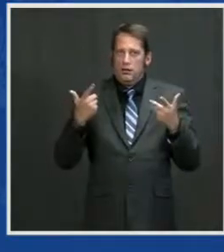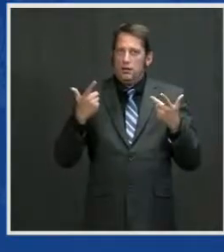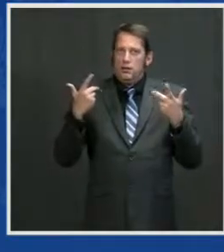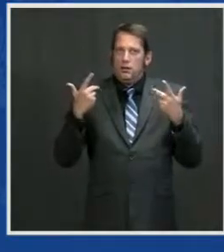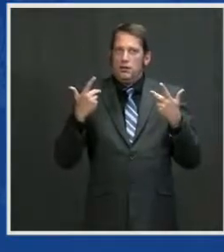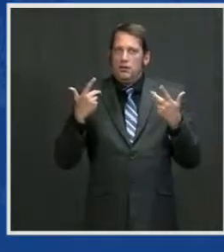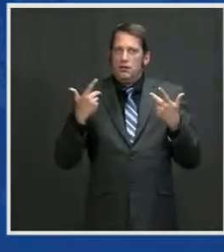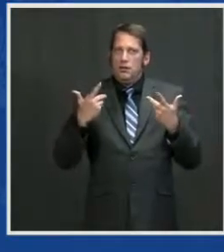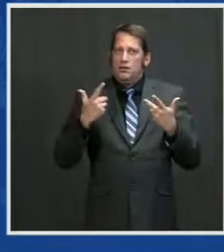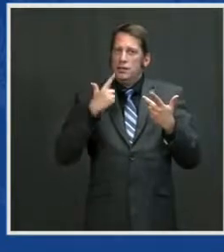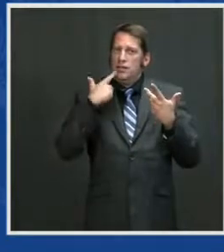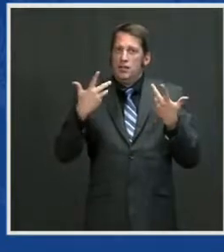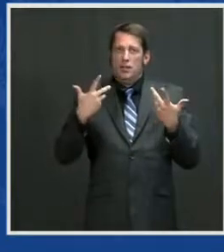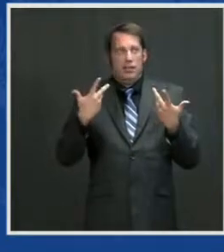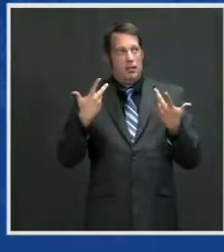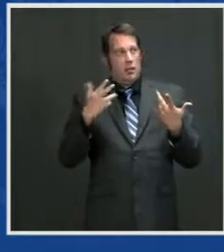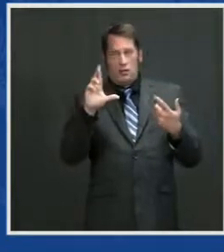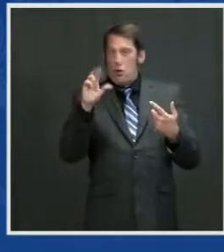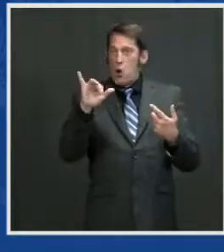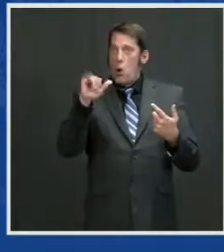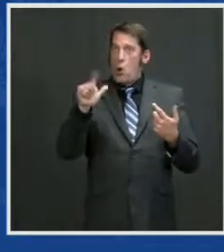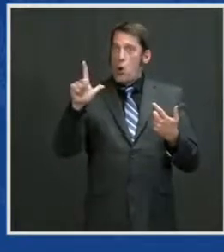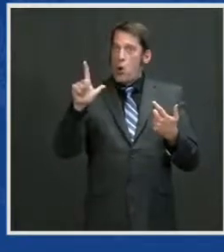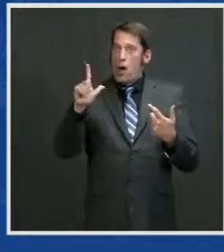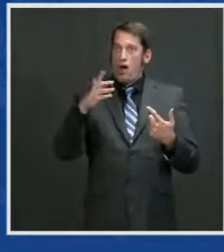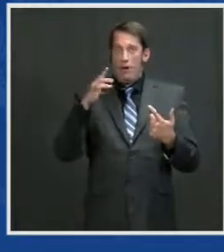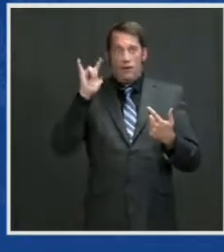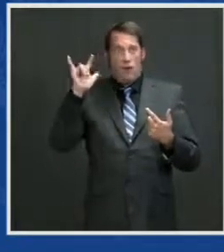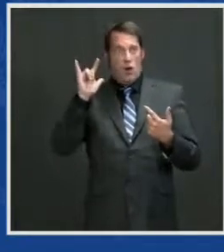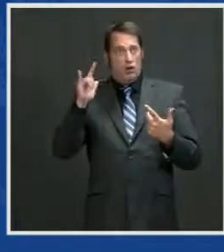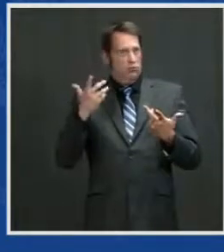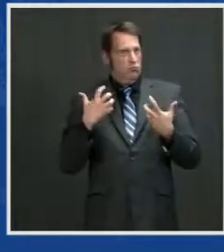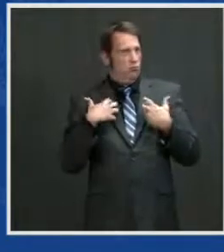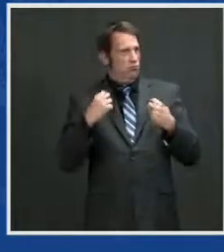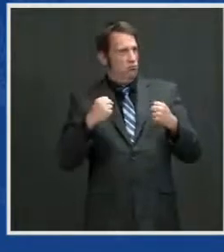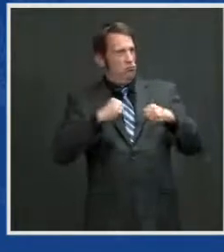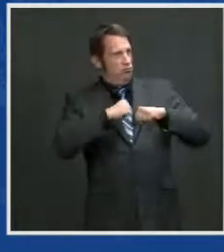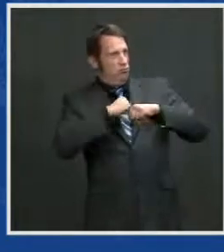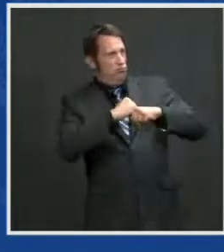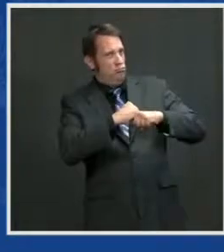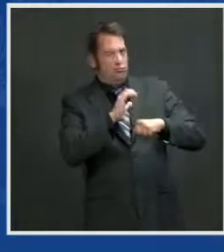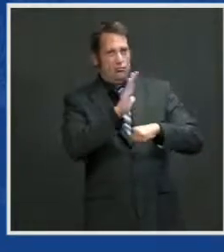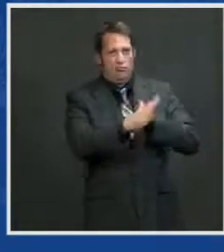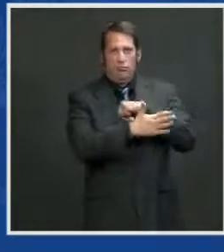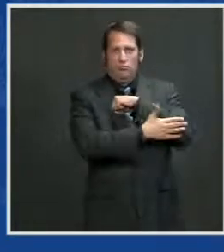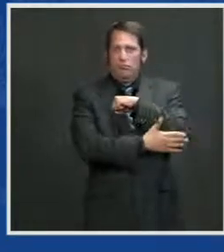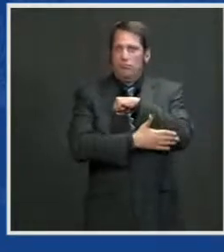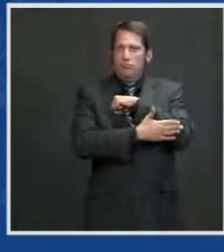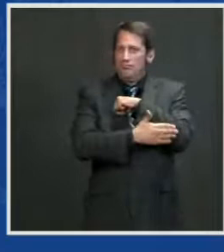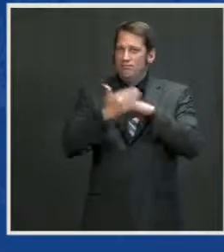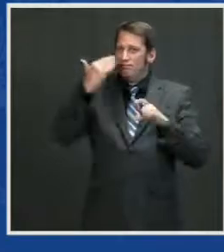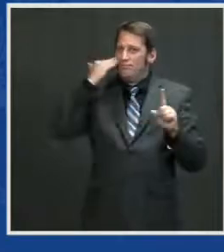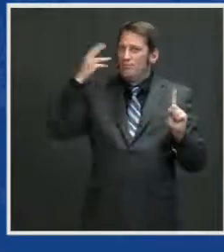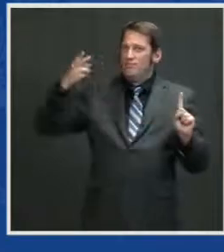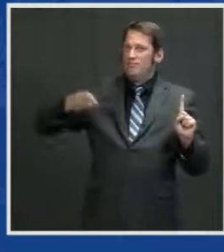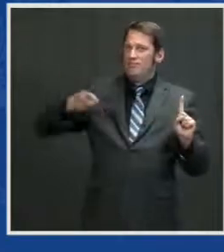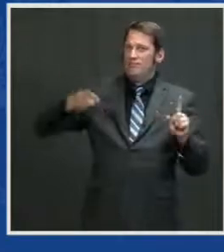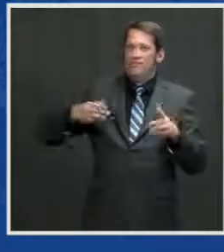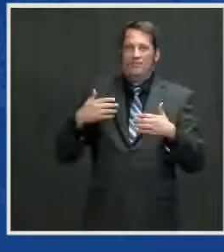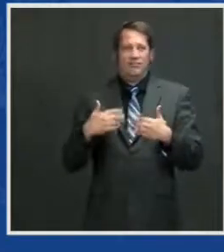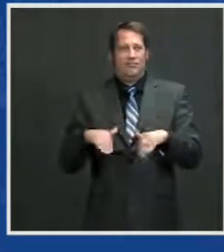to defend their nation. I'm sure everyone here knows the history. But just six hours after Britain